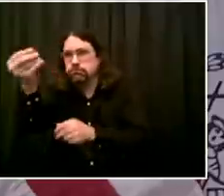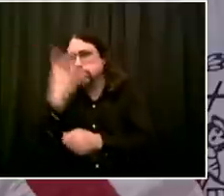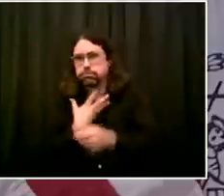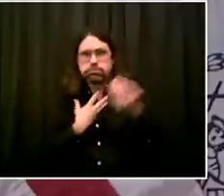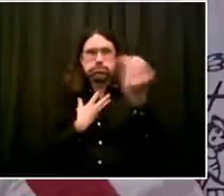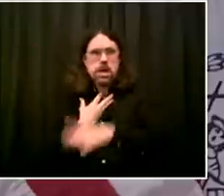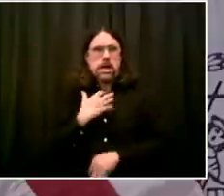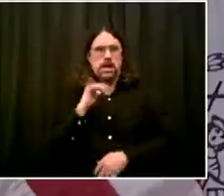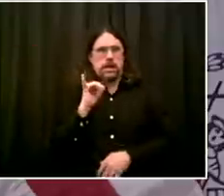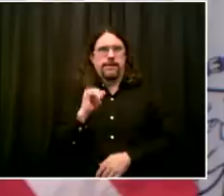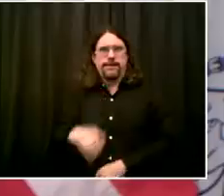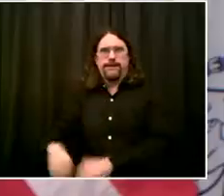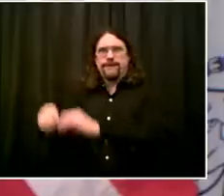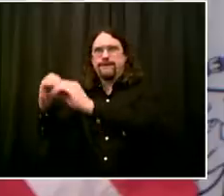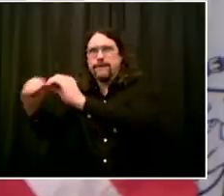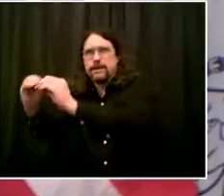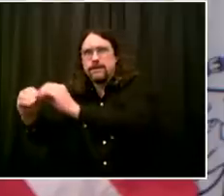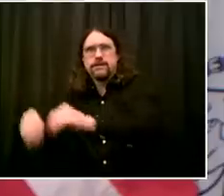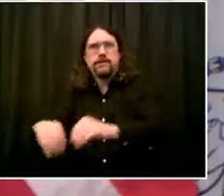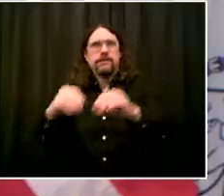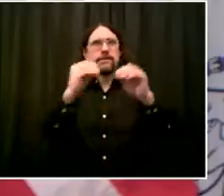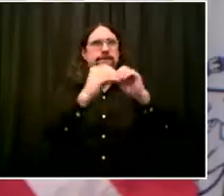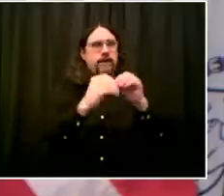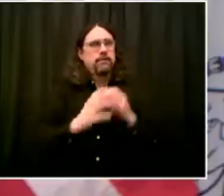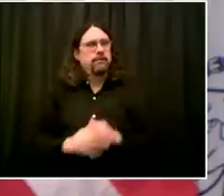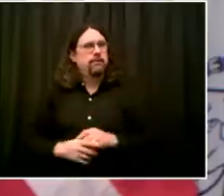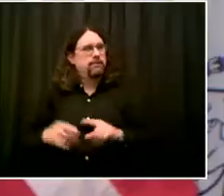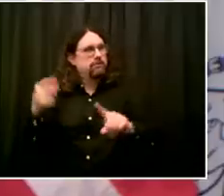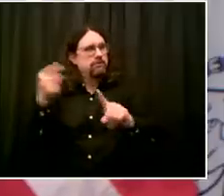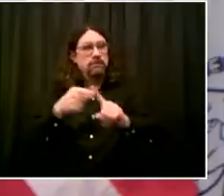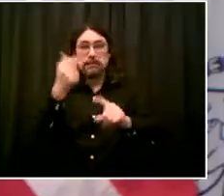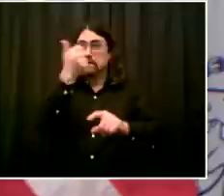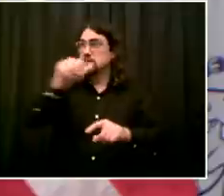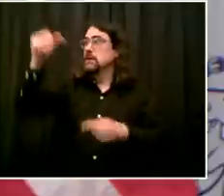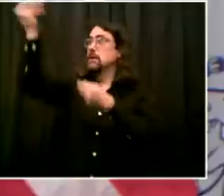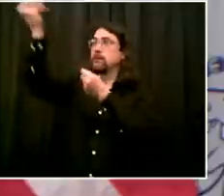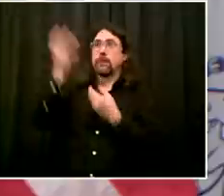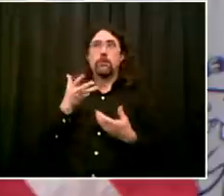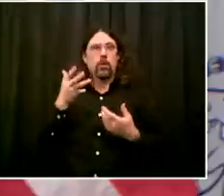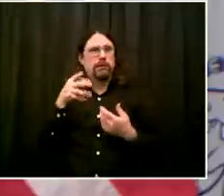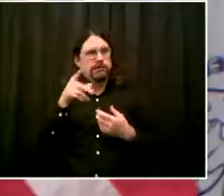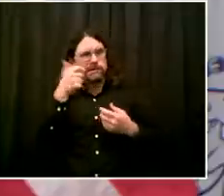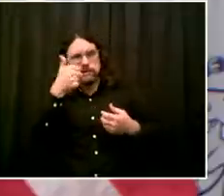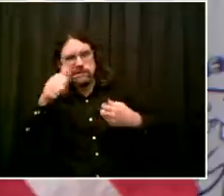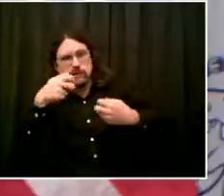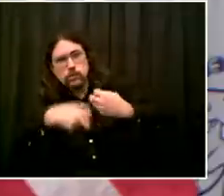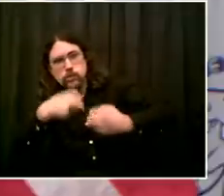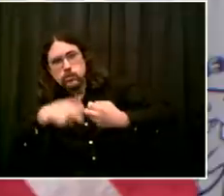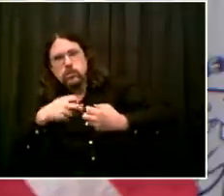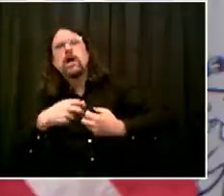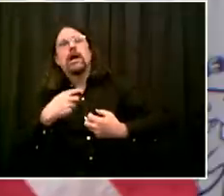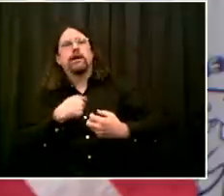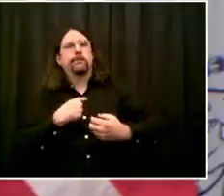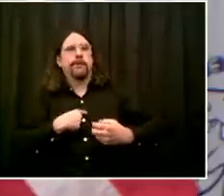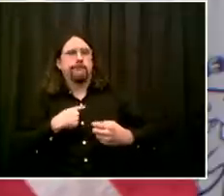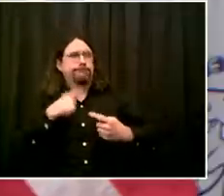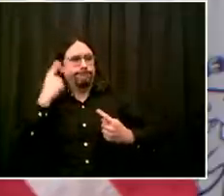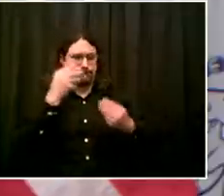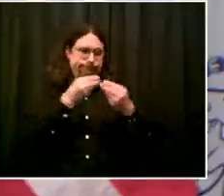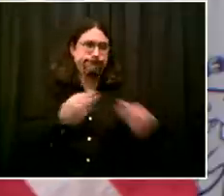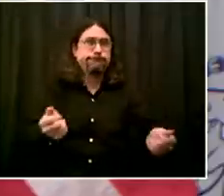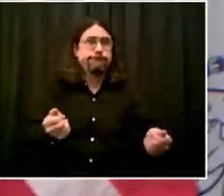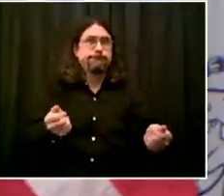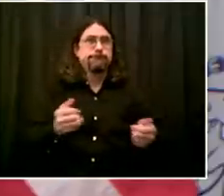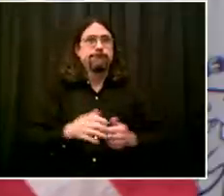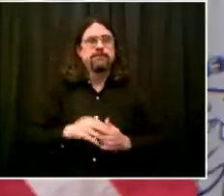you are seeing something, uh, that you think is wrong, we want to hear about it. We want to fix it. Um, as the mayor said,